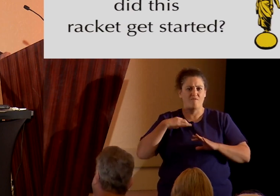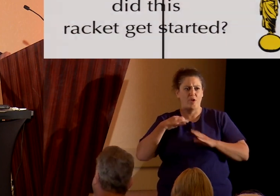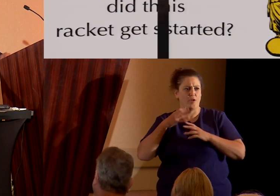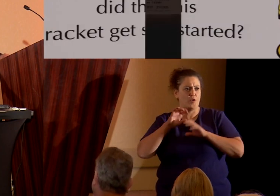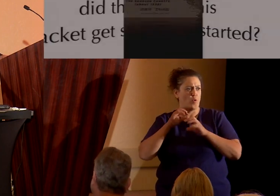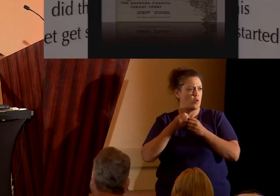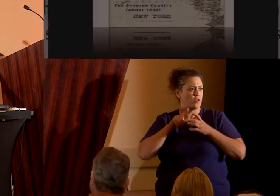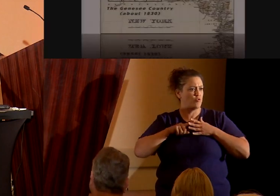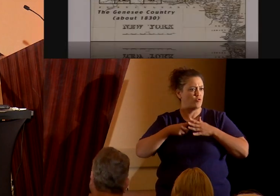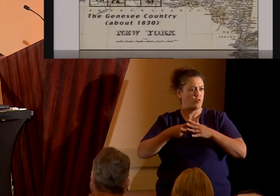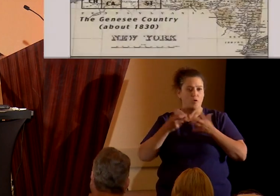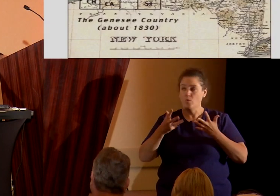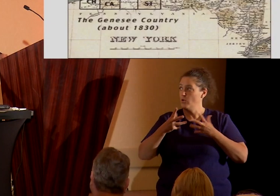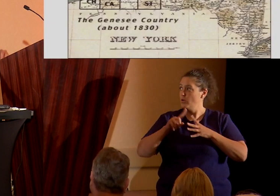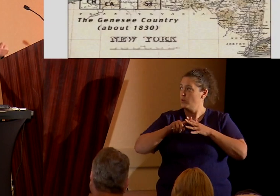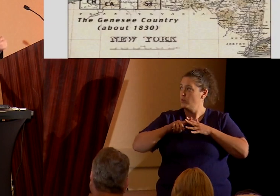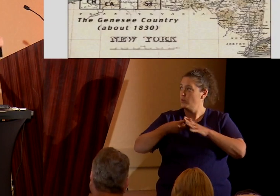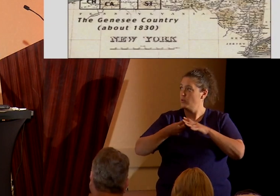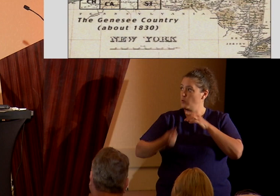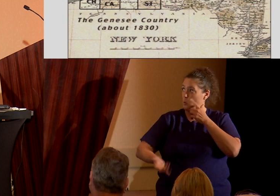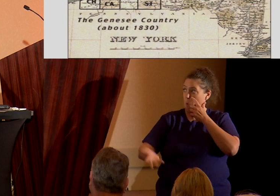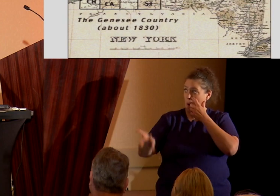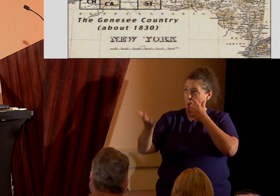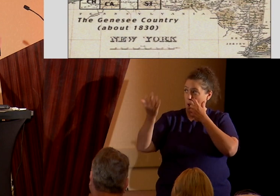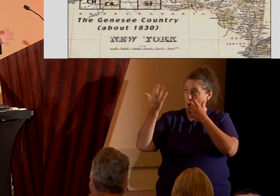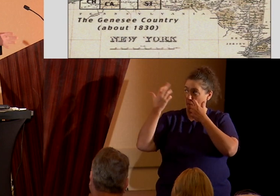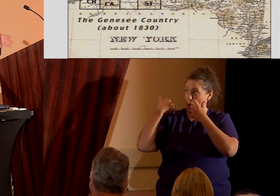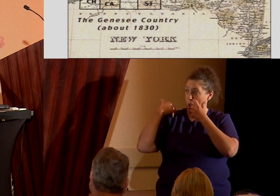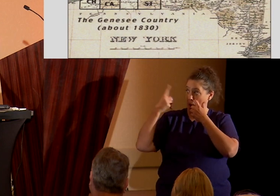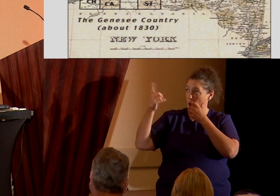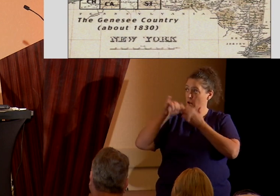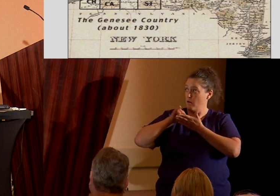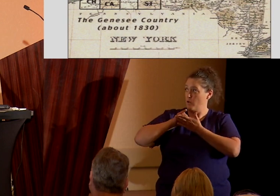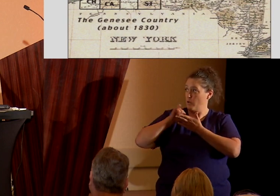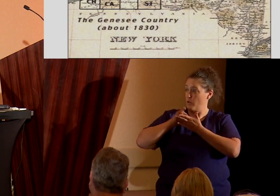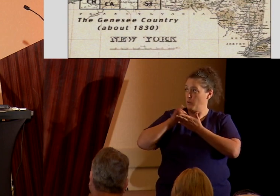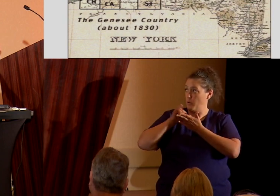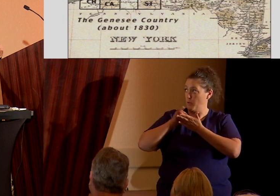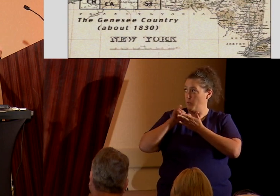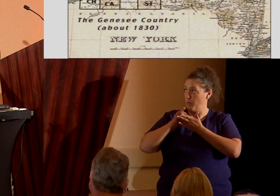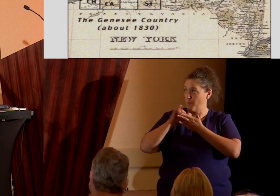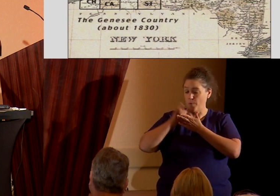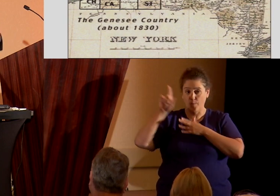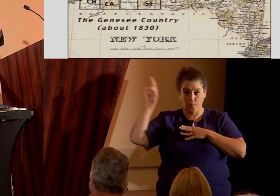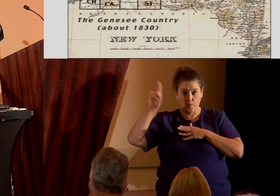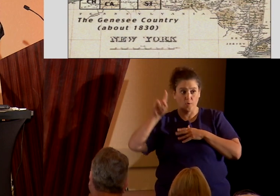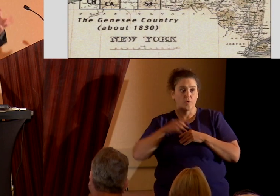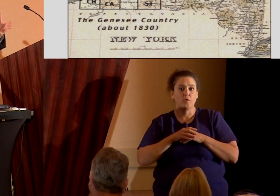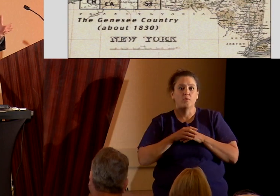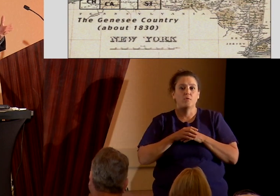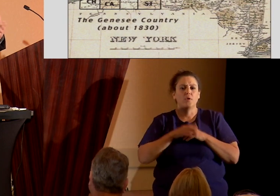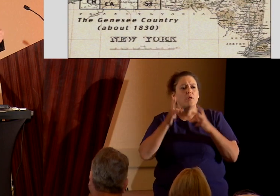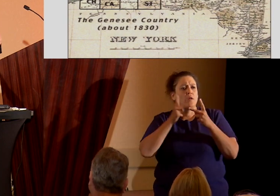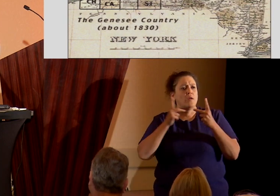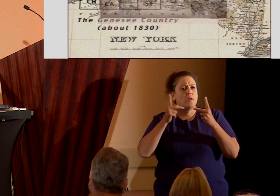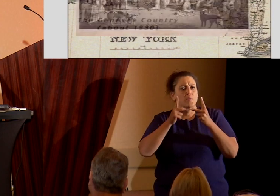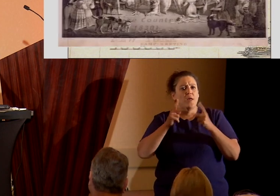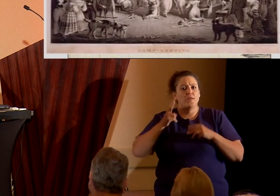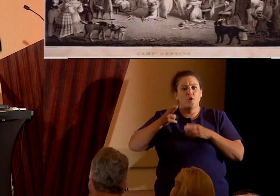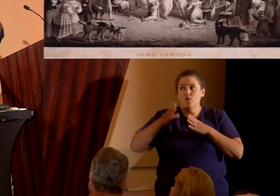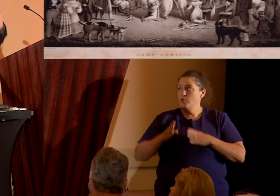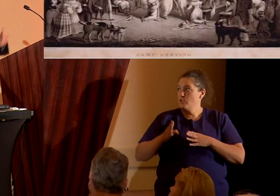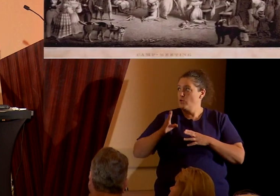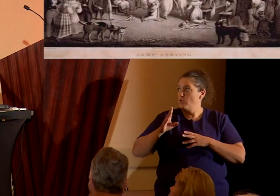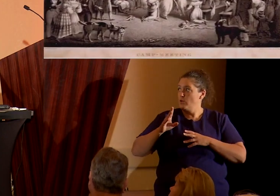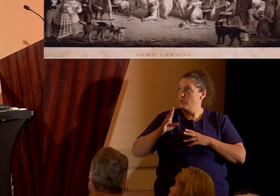Well, it all started way back in upstate New York, or west-central New York, in a place that historians later referred